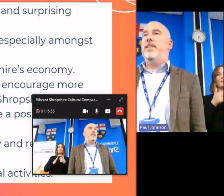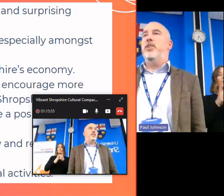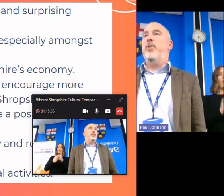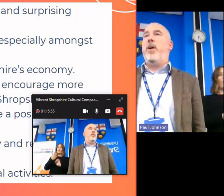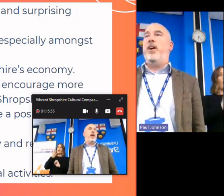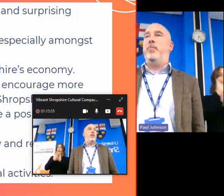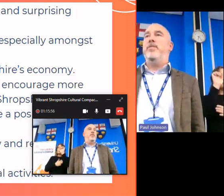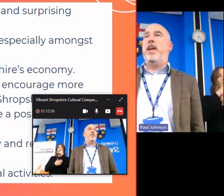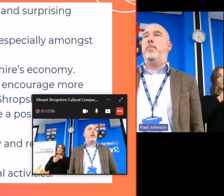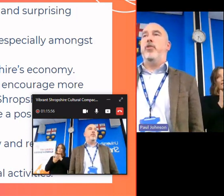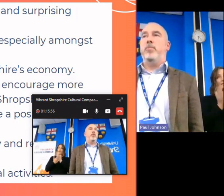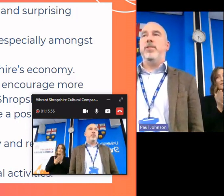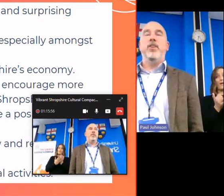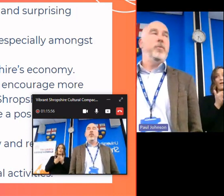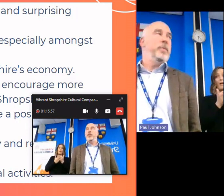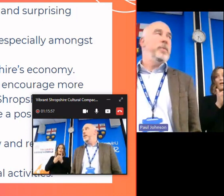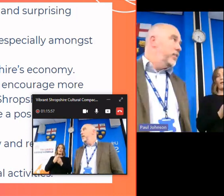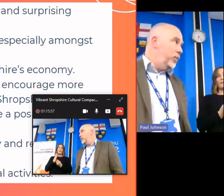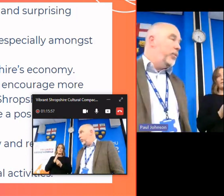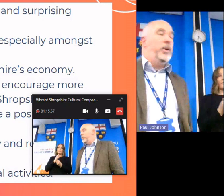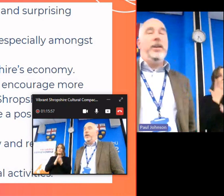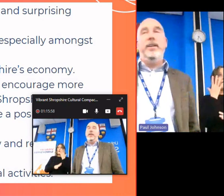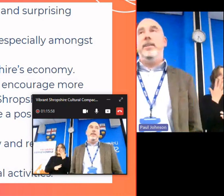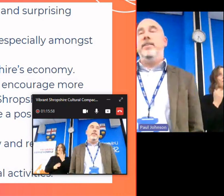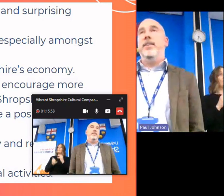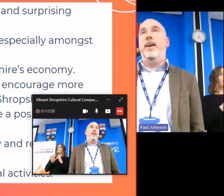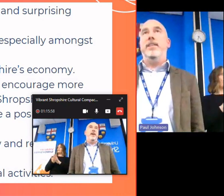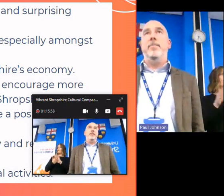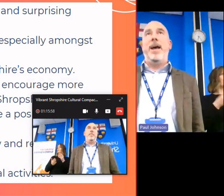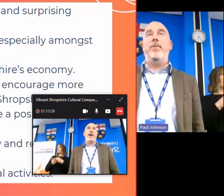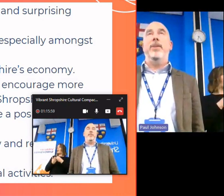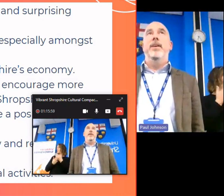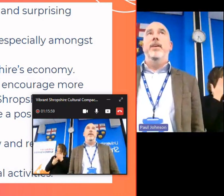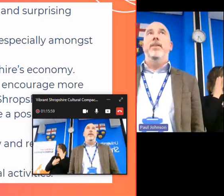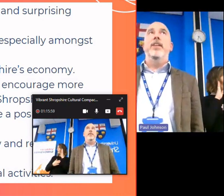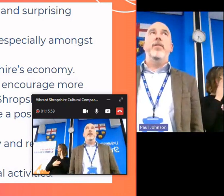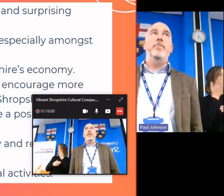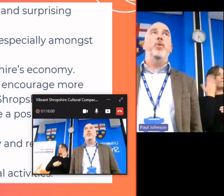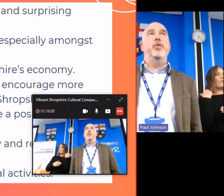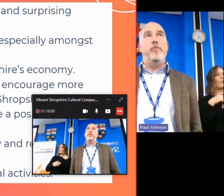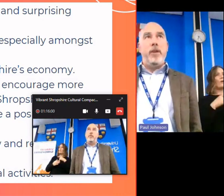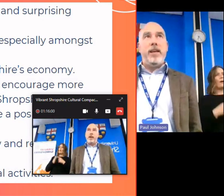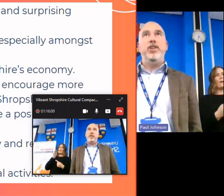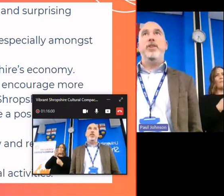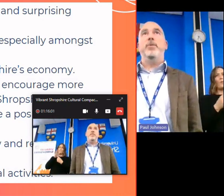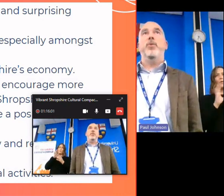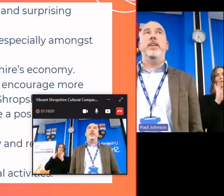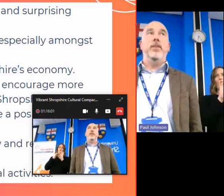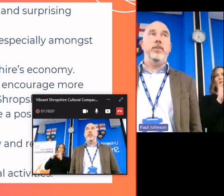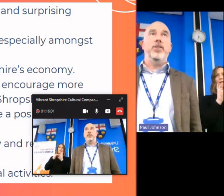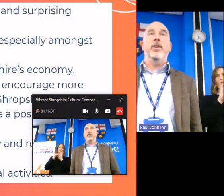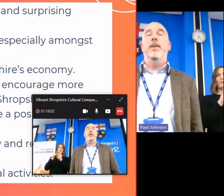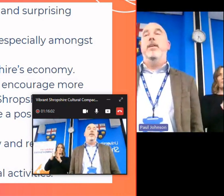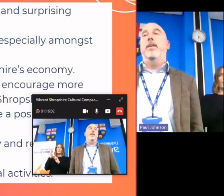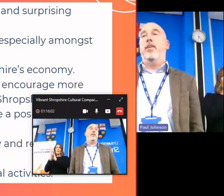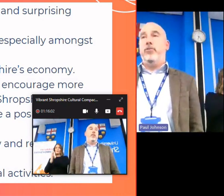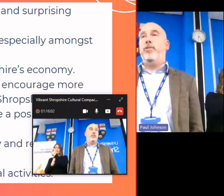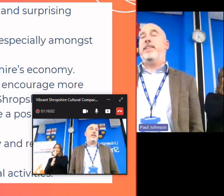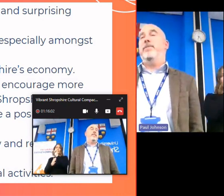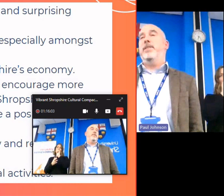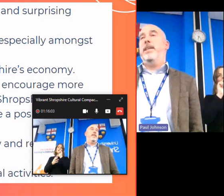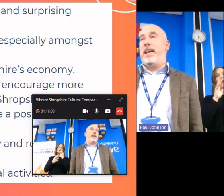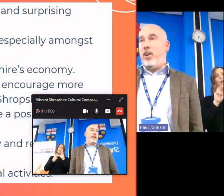cultural sector to help develop Shropshire's economy so we heard at the start about you know the importance of the relationship between culture